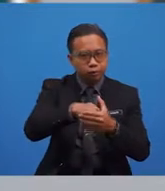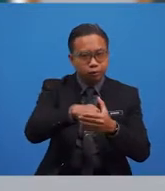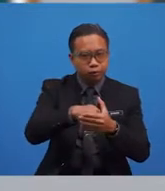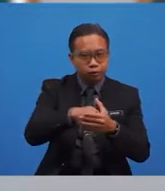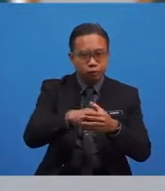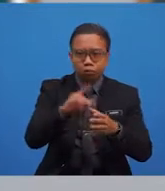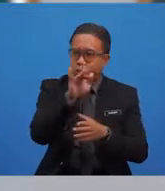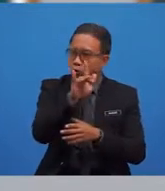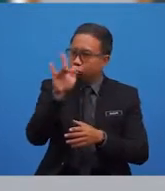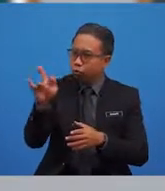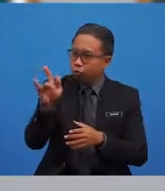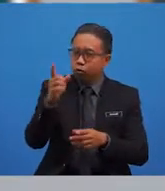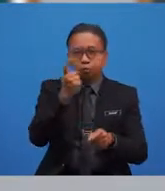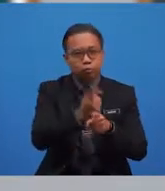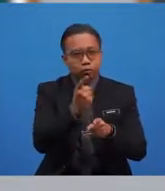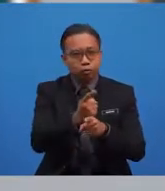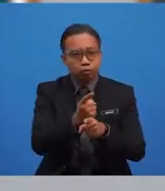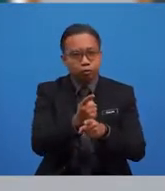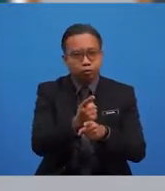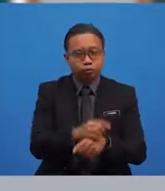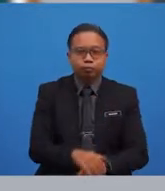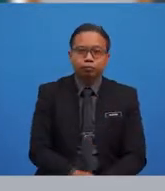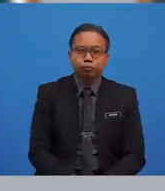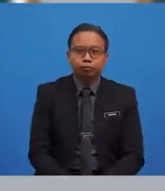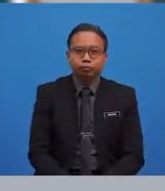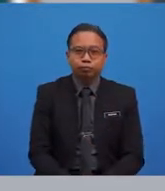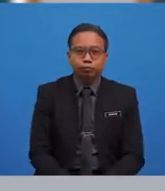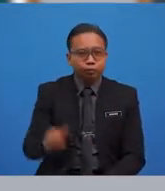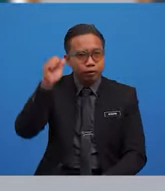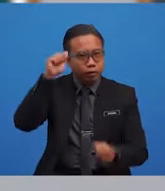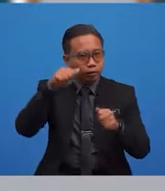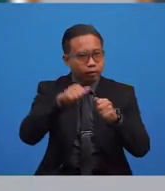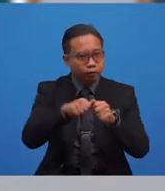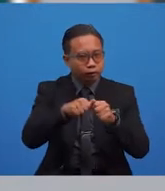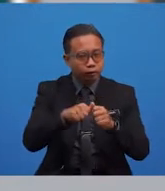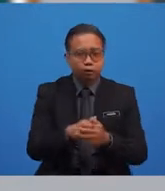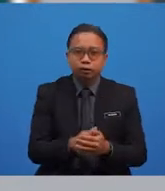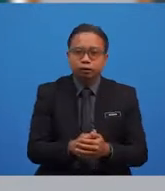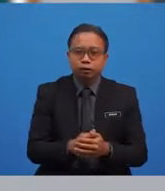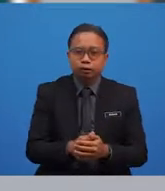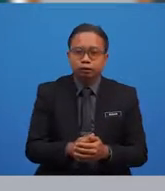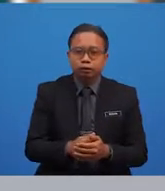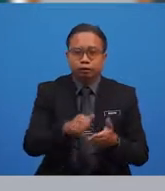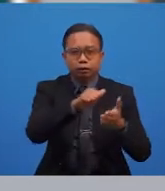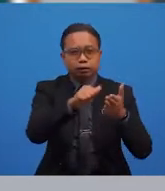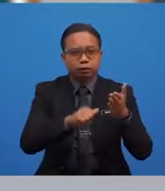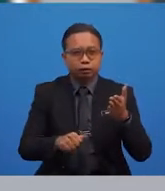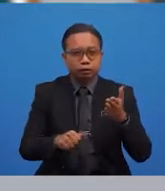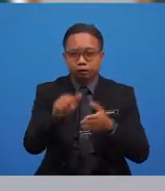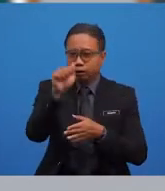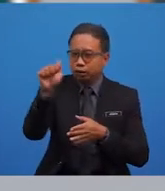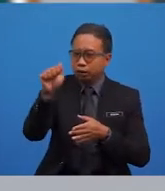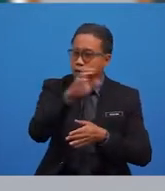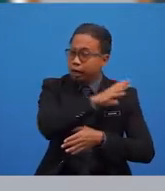blanks with the correct definite and indefinite articles. Remember, definite articles are a,